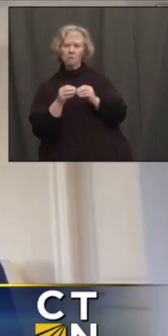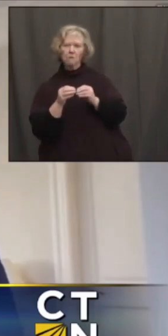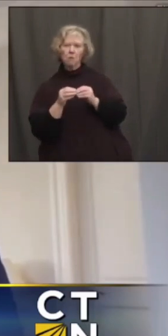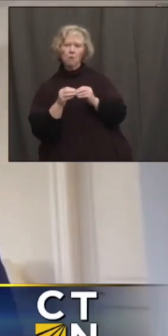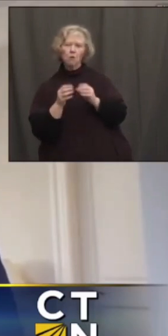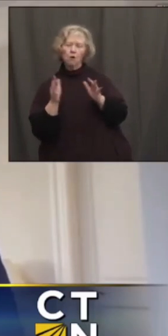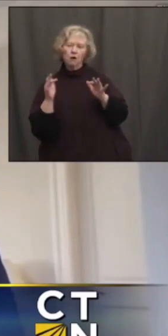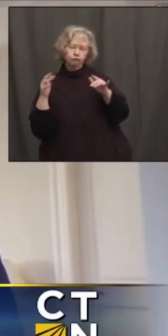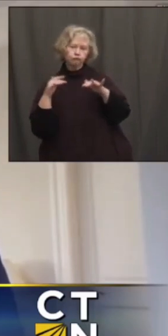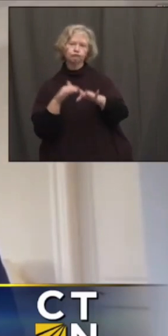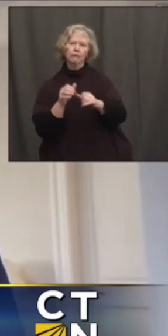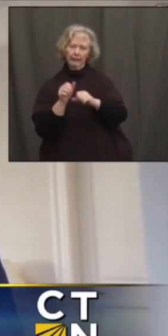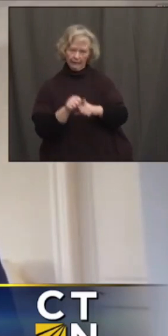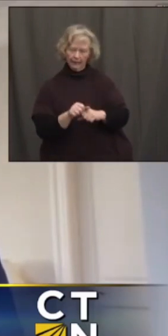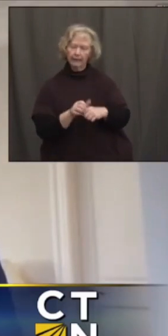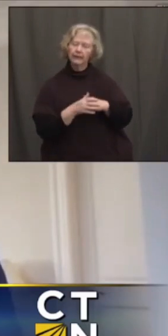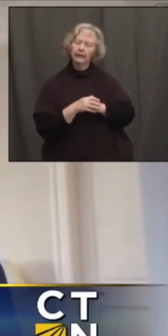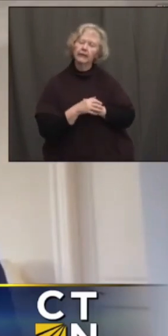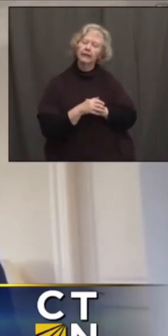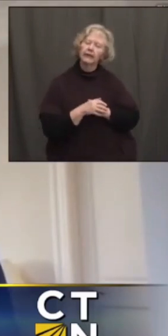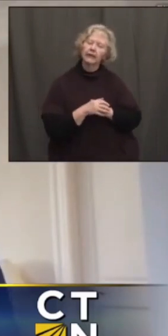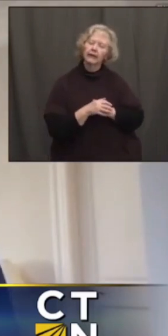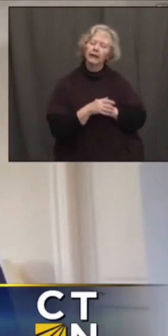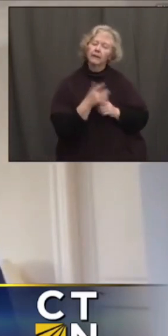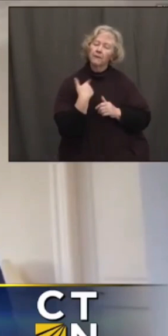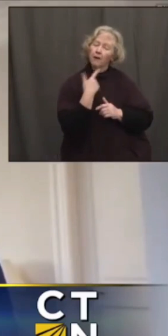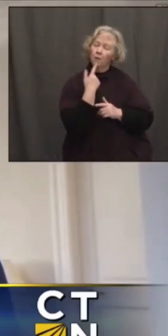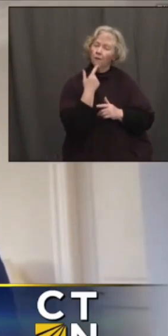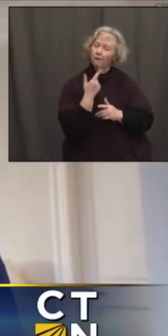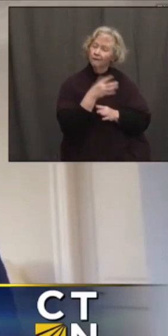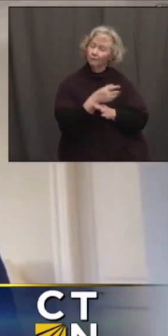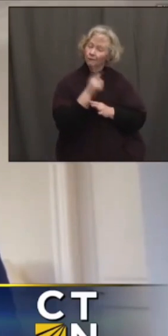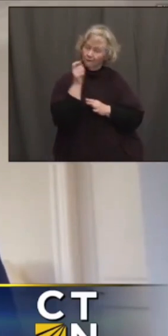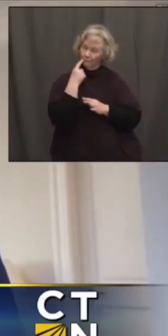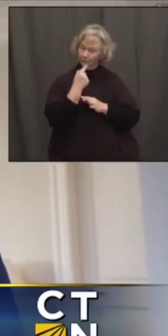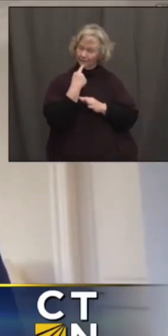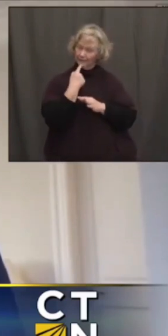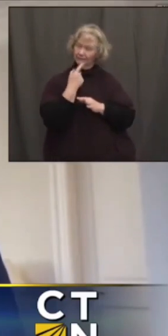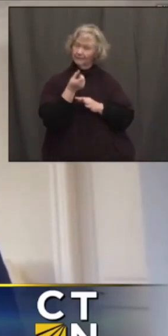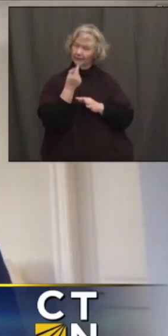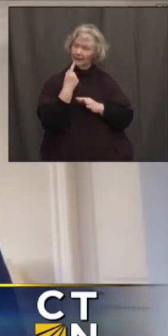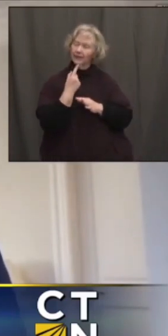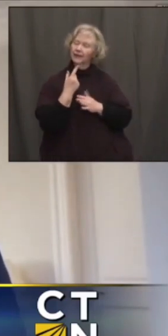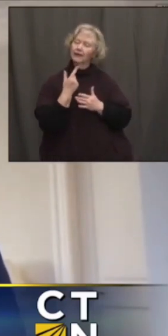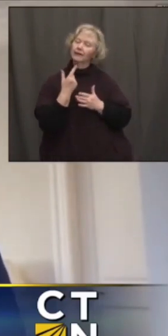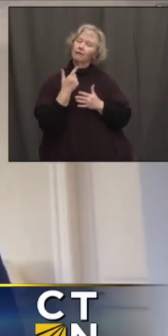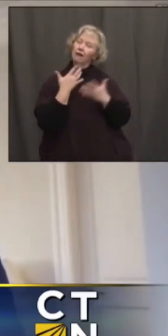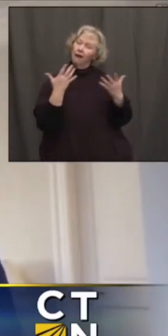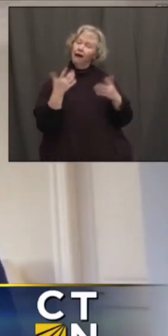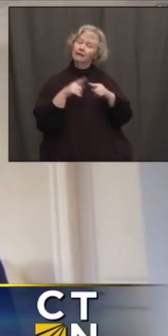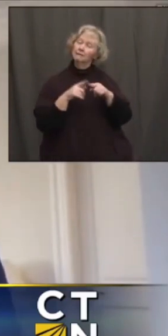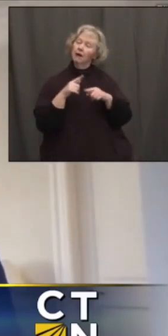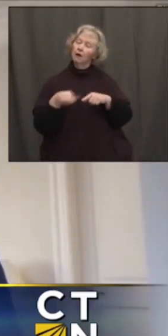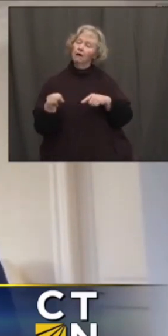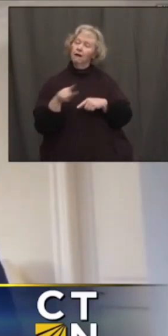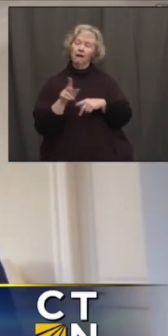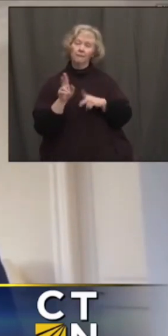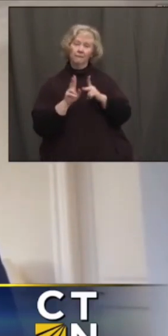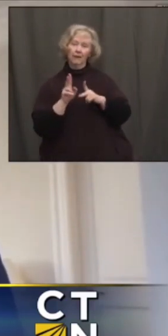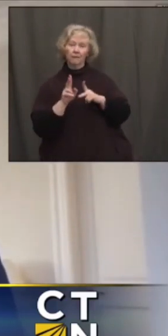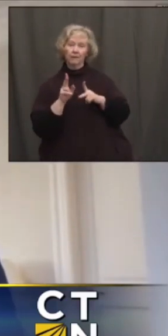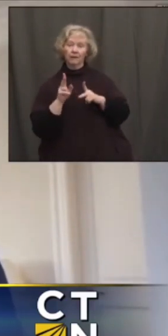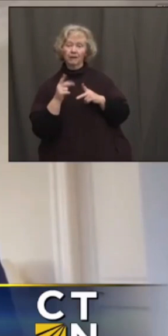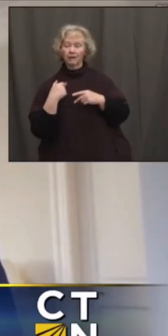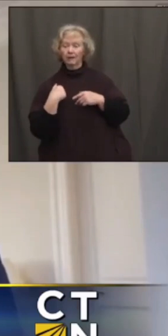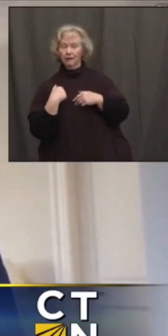The other thing here I would just mention, as, you know, the governor alluded to before, some of this is around consumer confidence. And as we see vaccinations